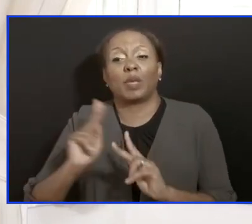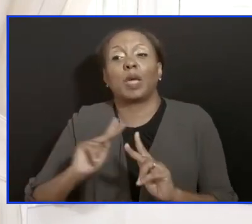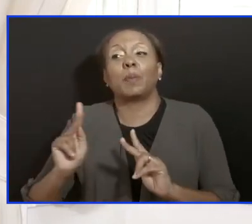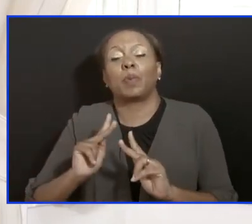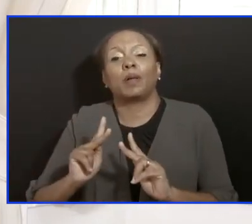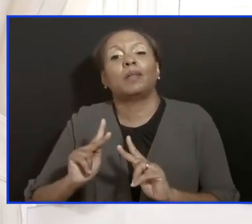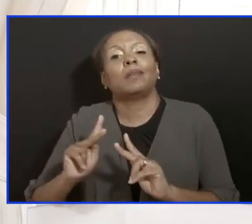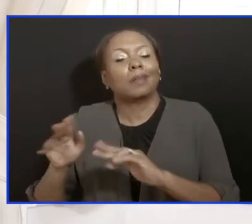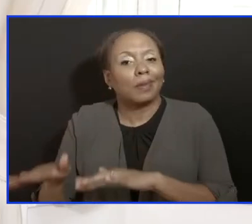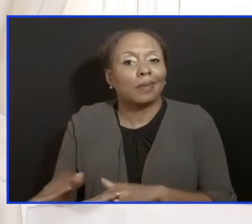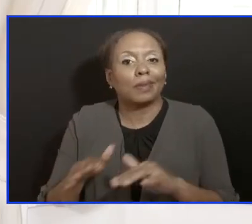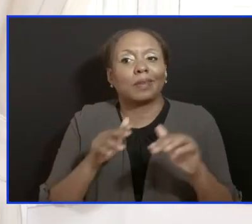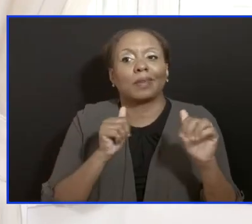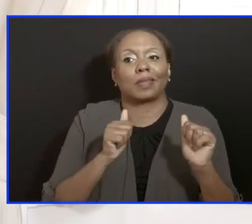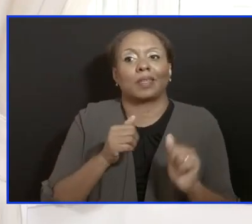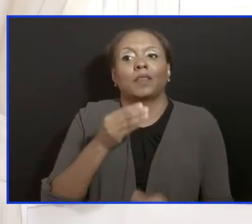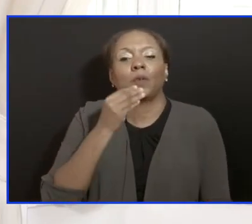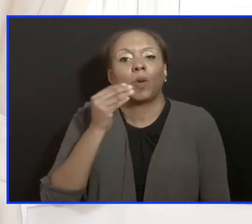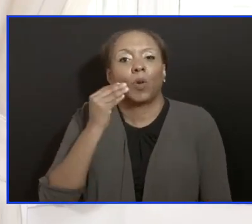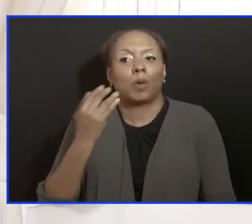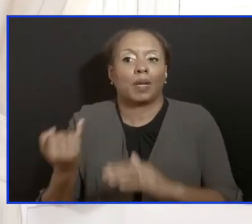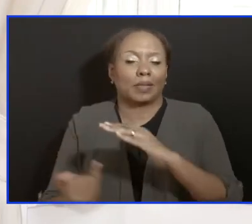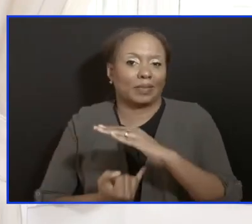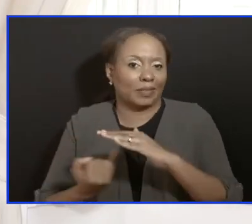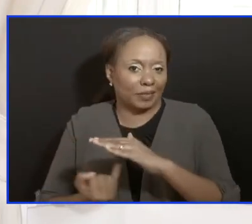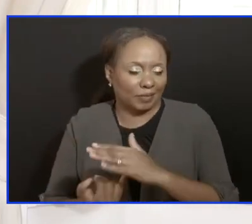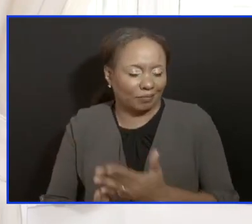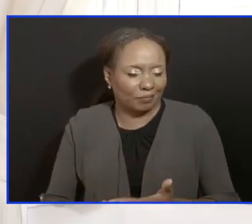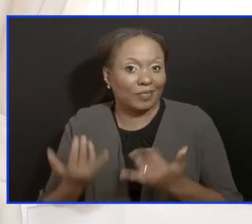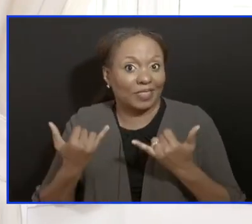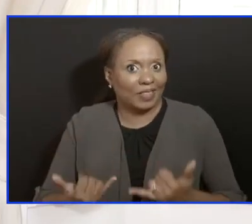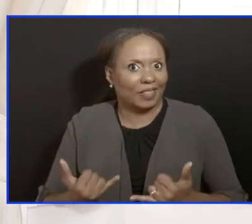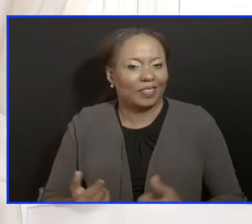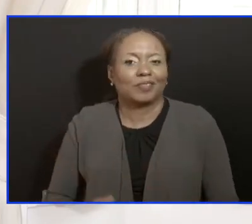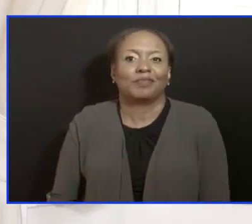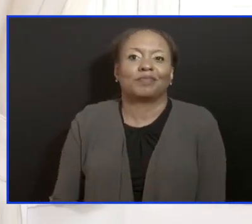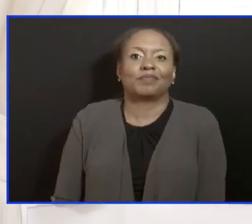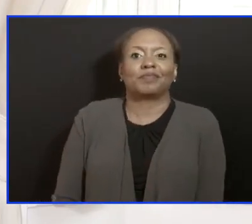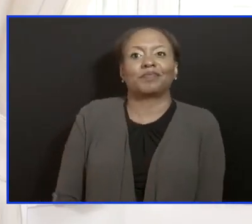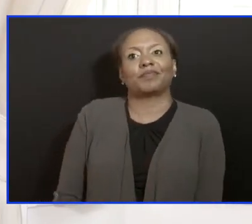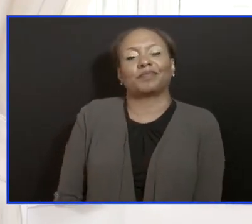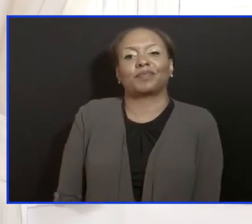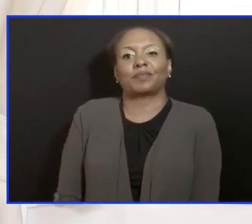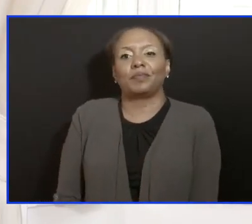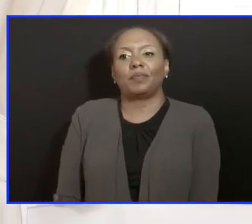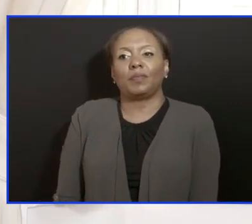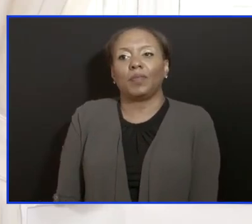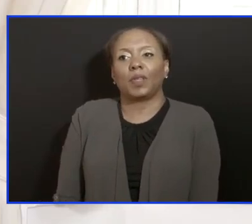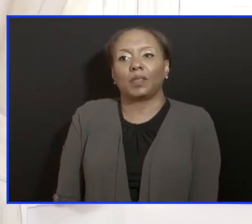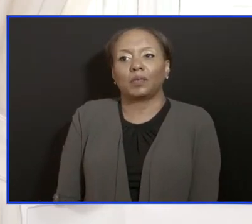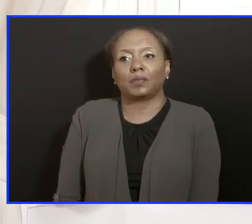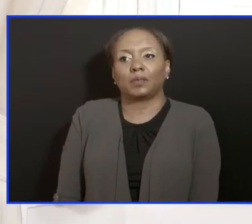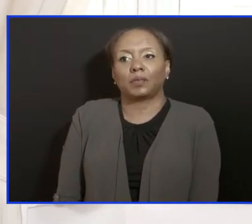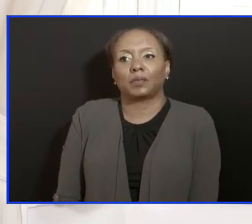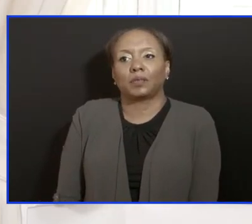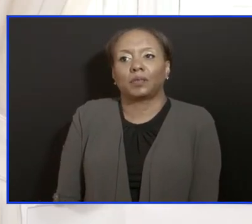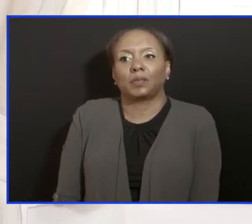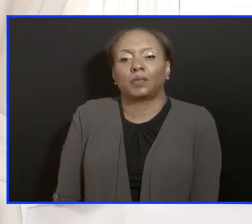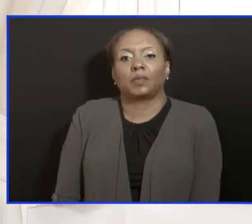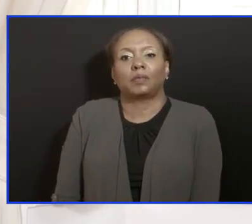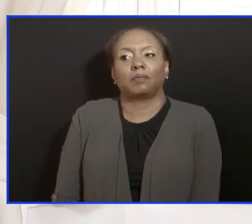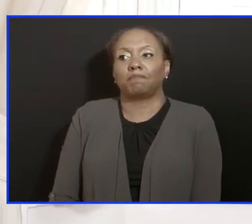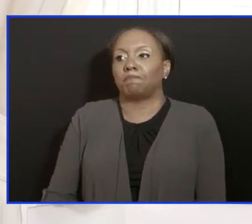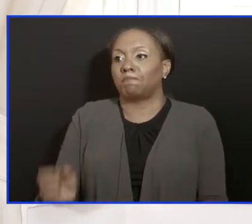isolation as of today. And as Dr. Ford stated, this is an ever-evolving